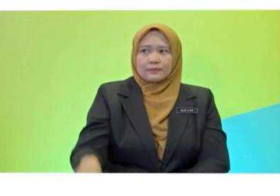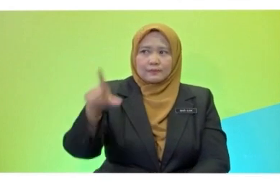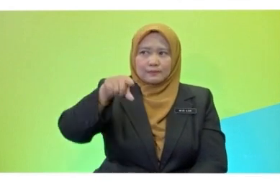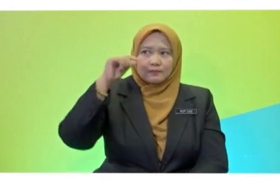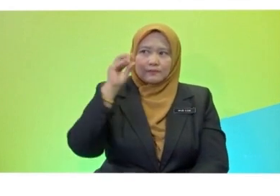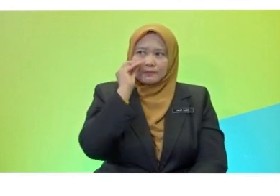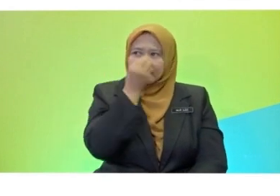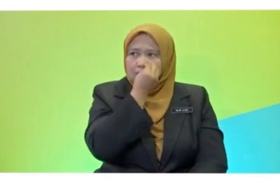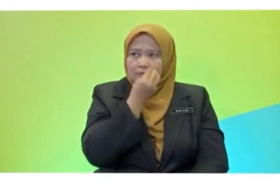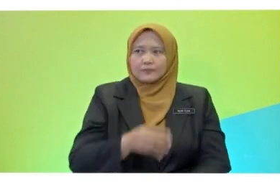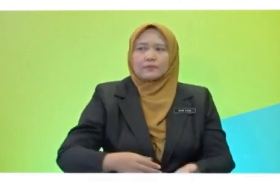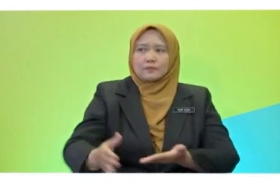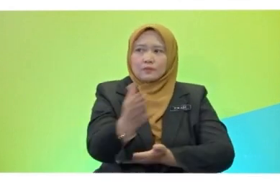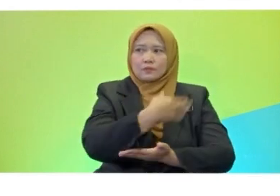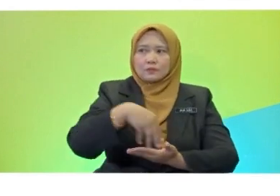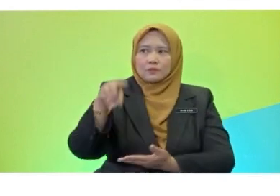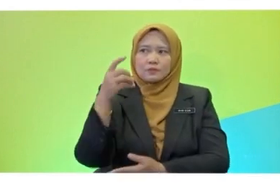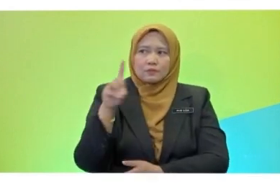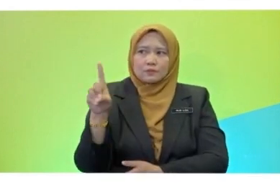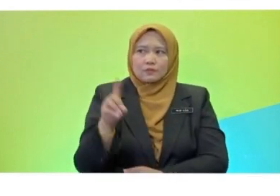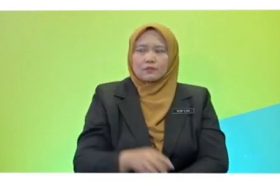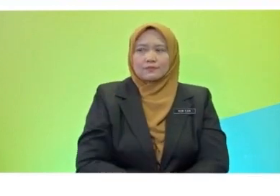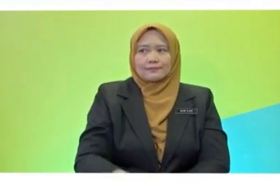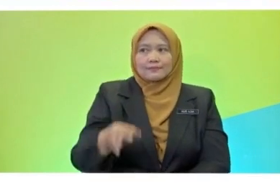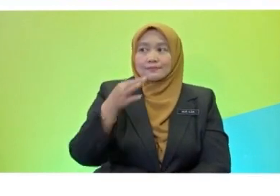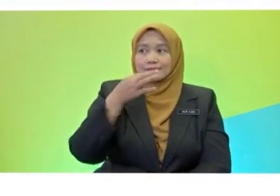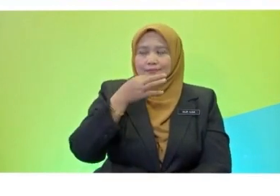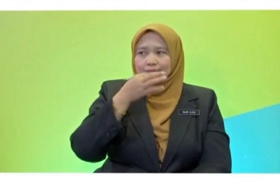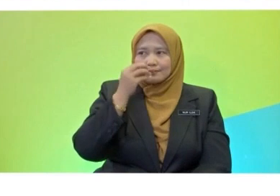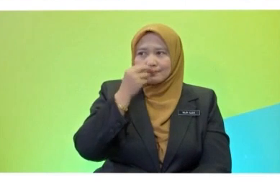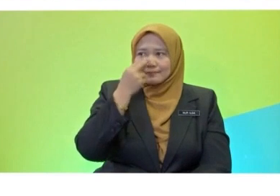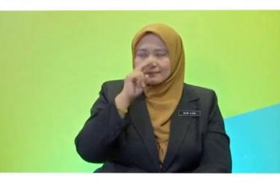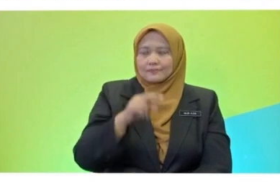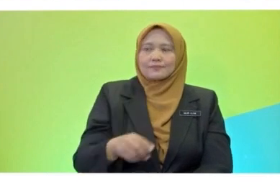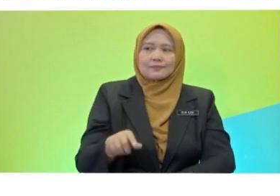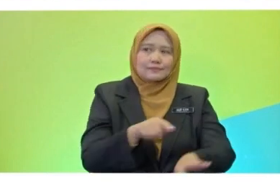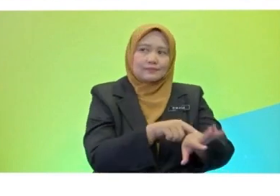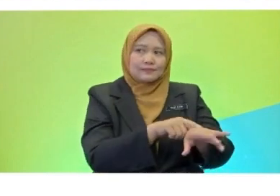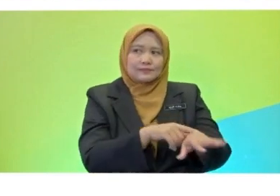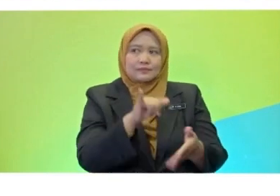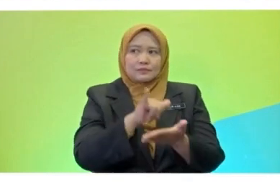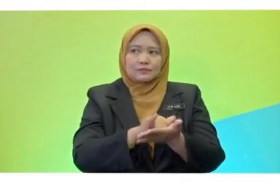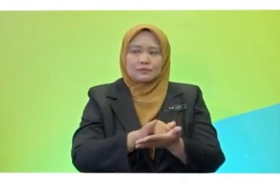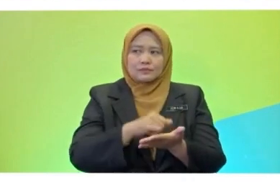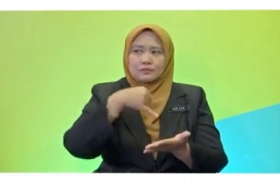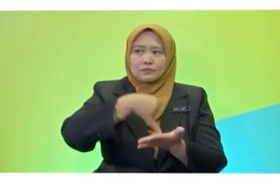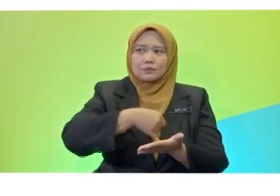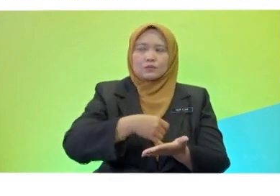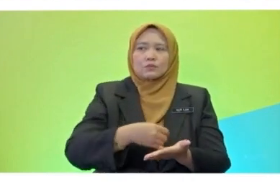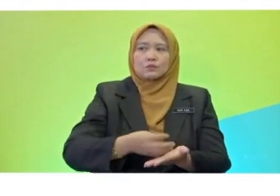I'm fun. Excellent. Aaron, where did Serena go?